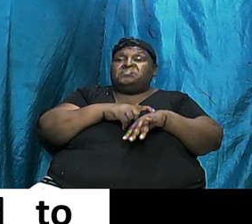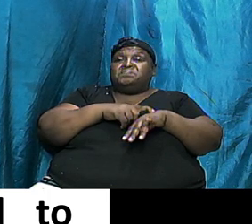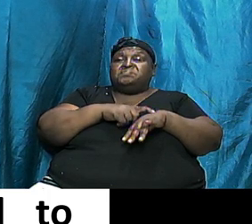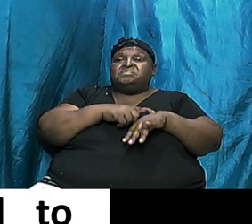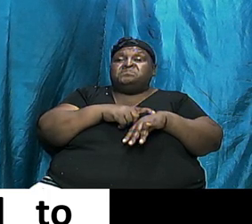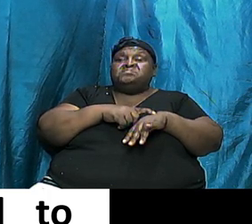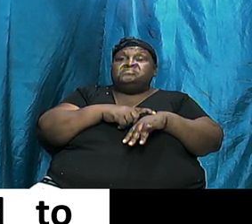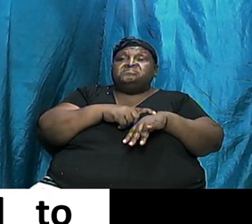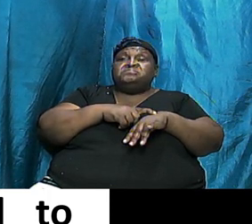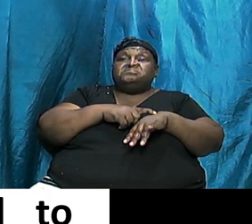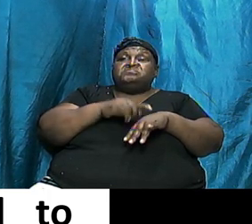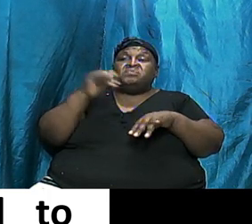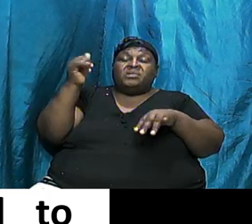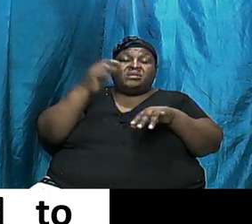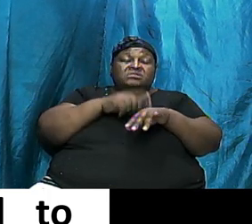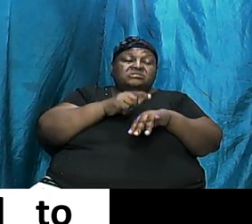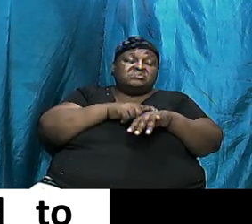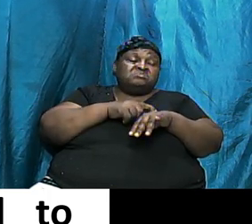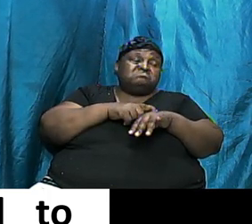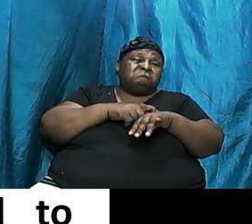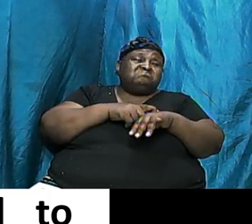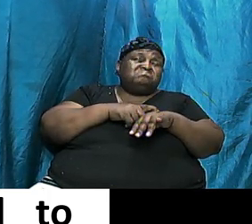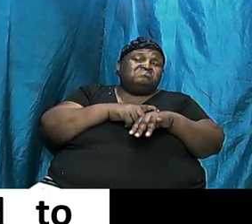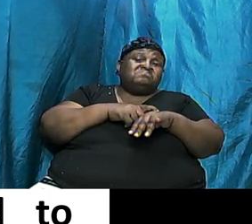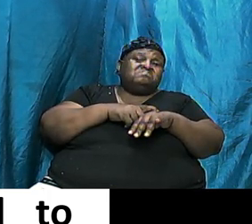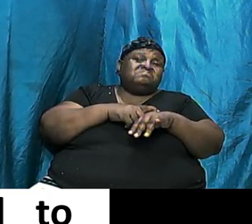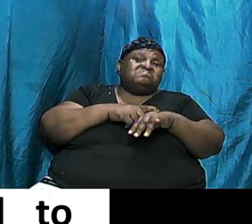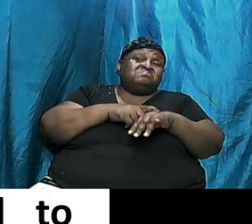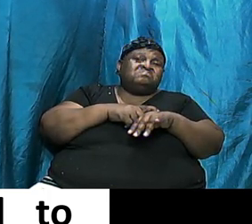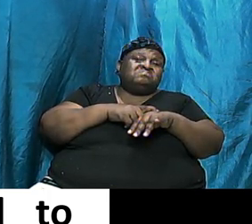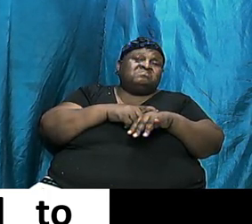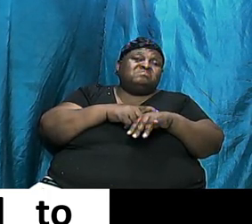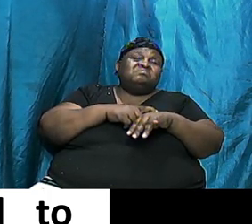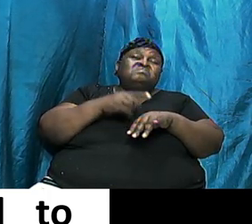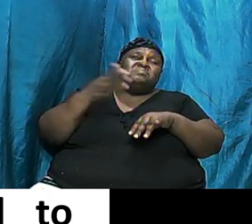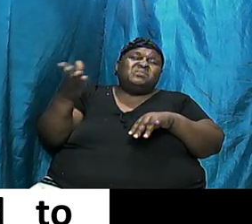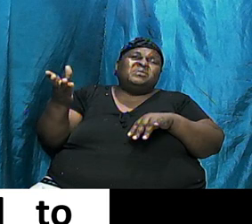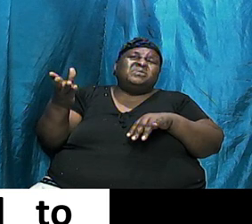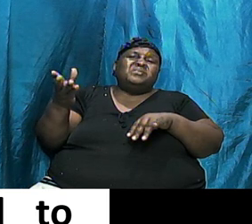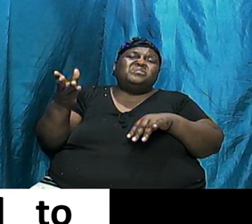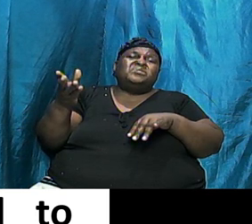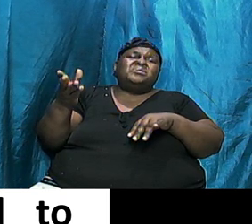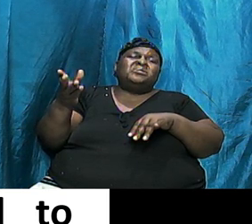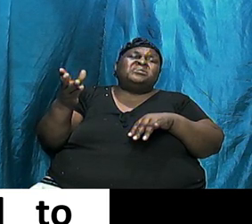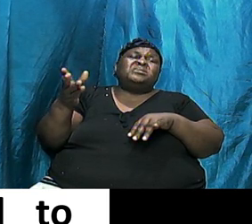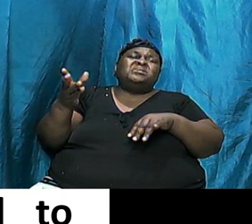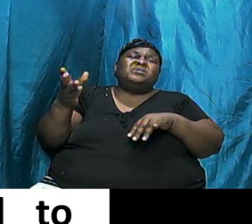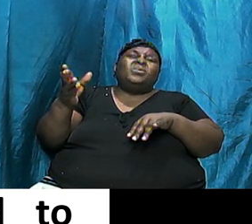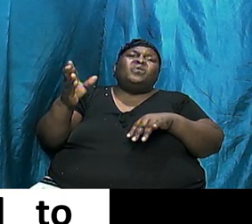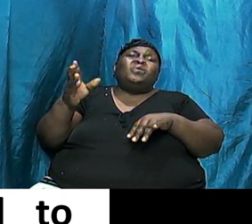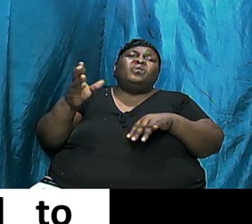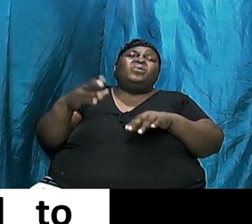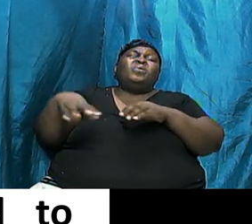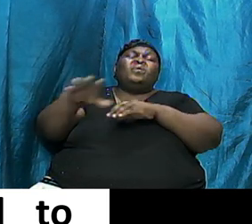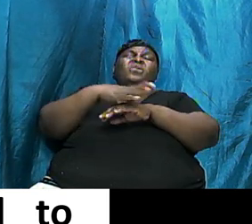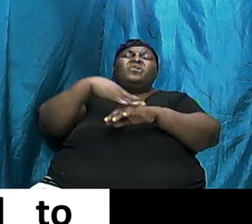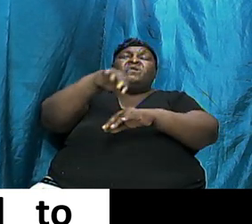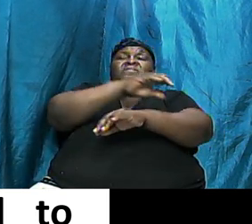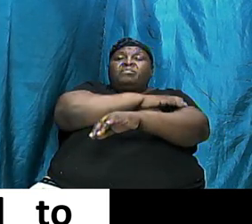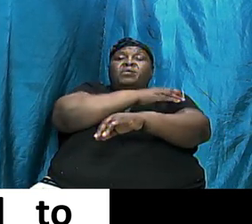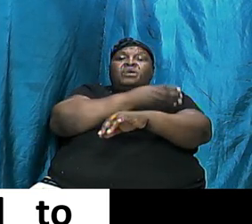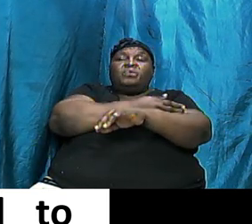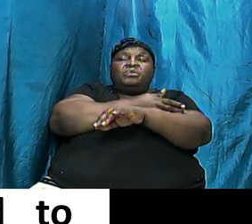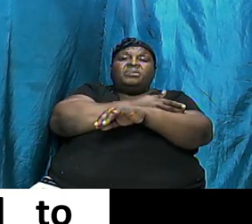By A Certain Time They Were Influenced That The Descendants Of Seth